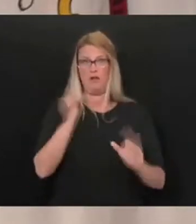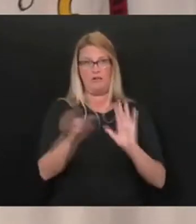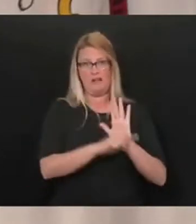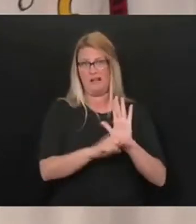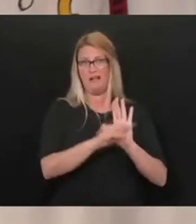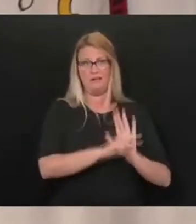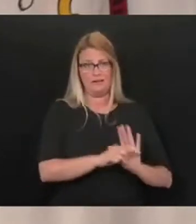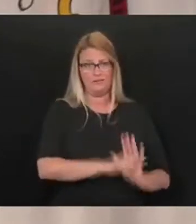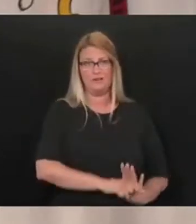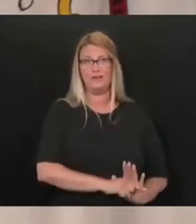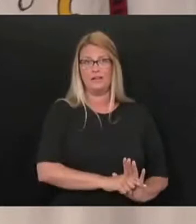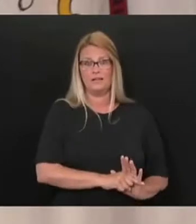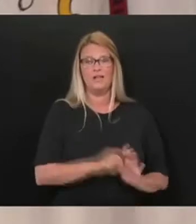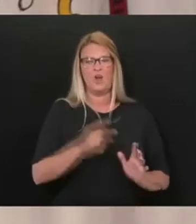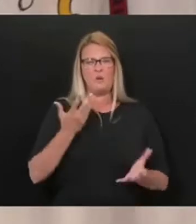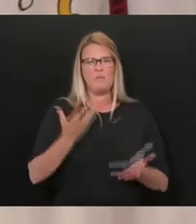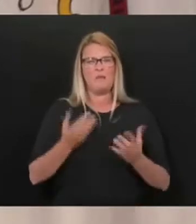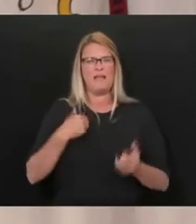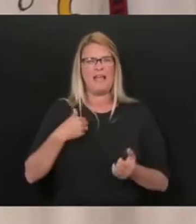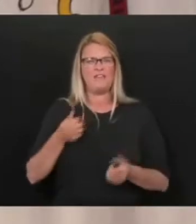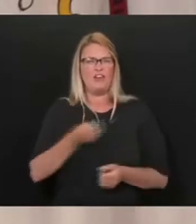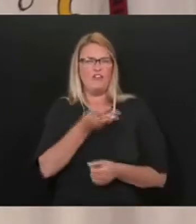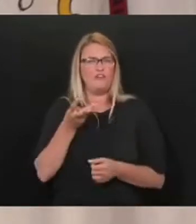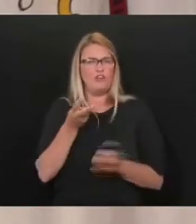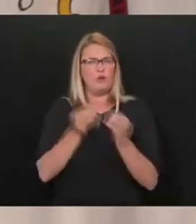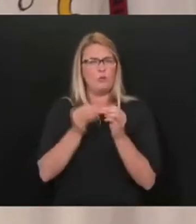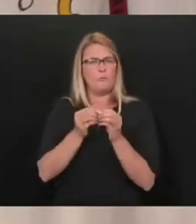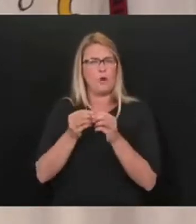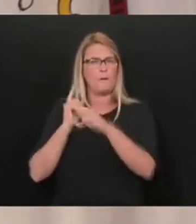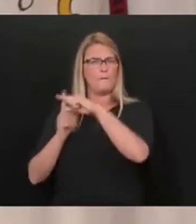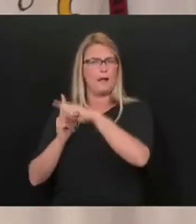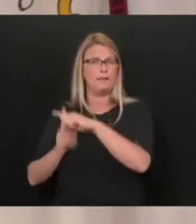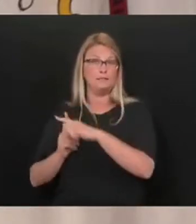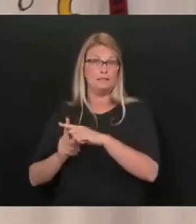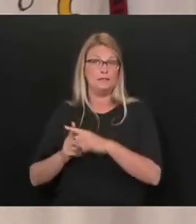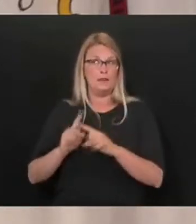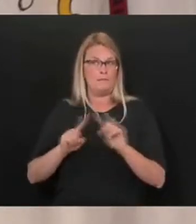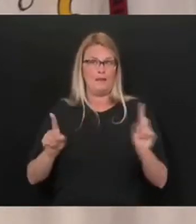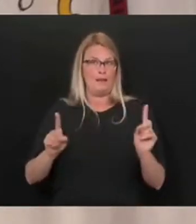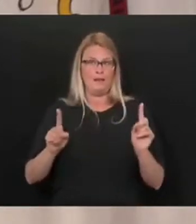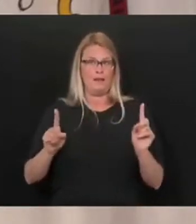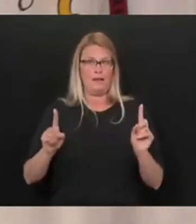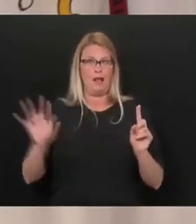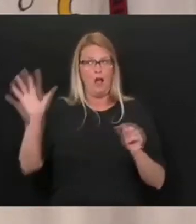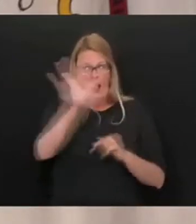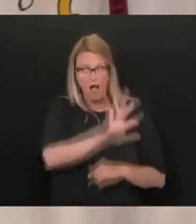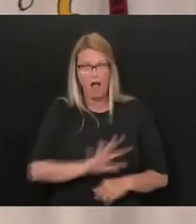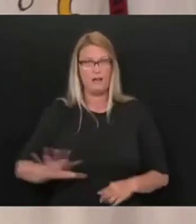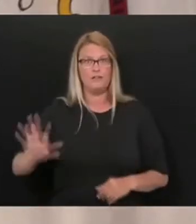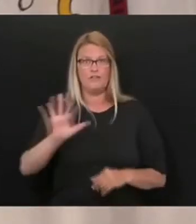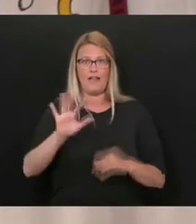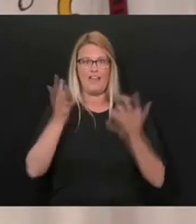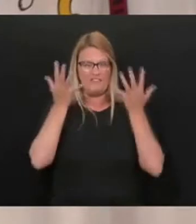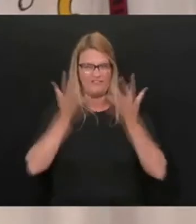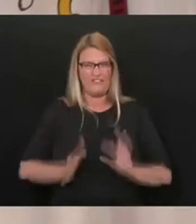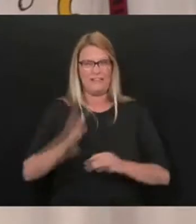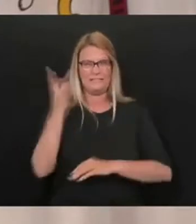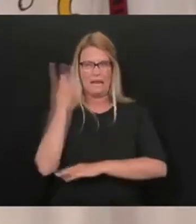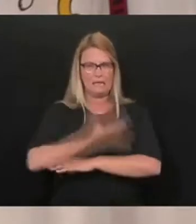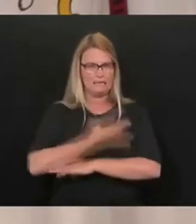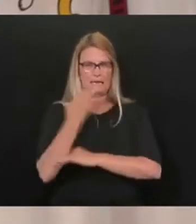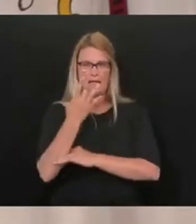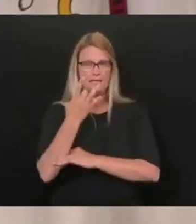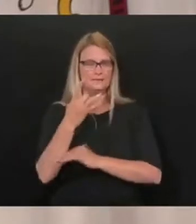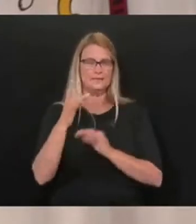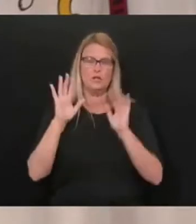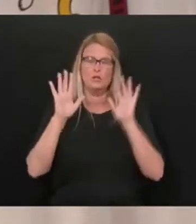I'm sure we'll have a few more positives when we get all the results in. But all this done, eight days. Good work, people.